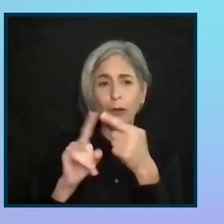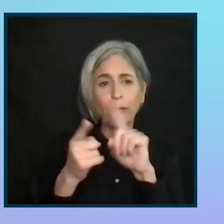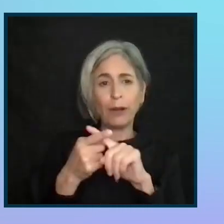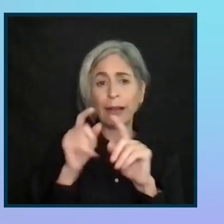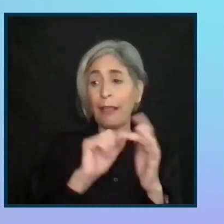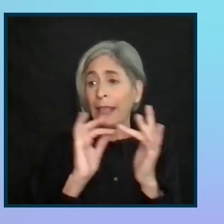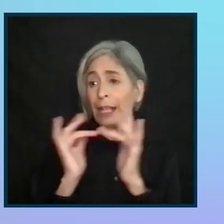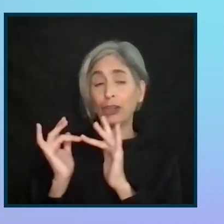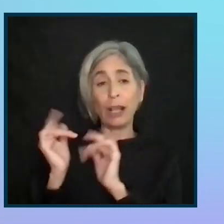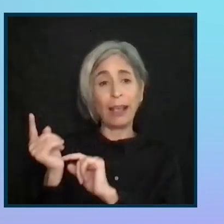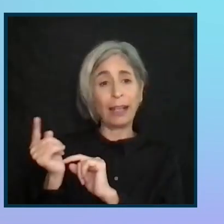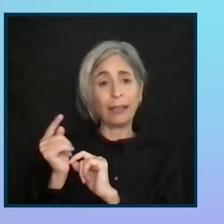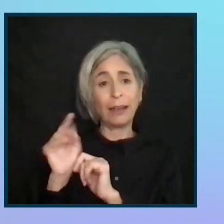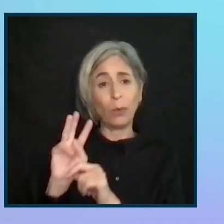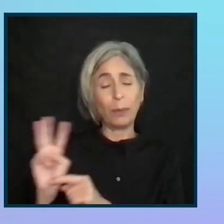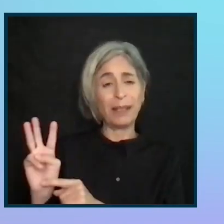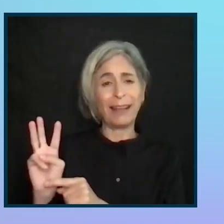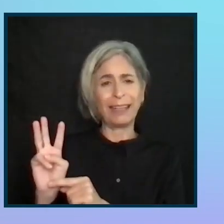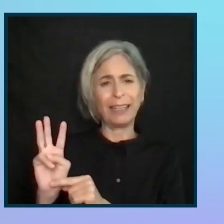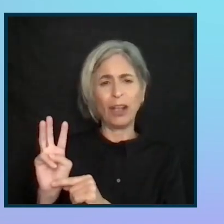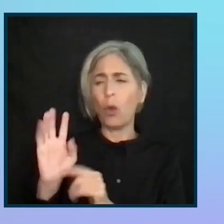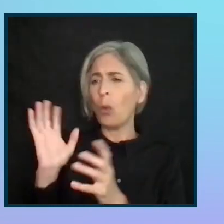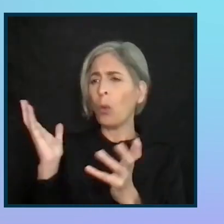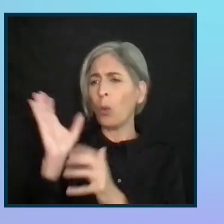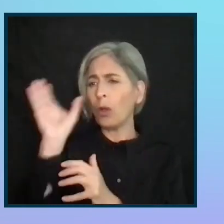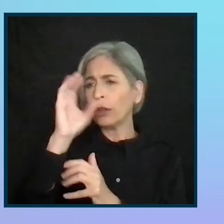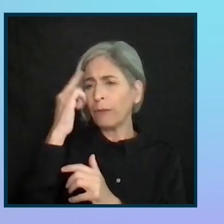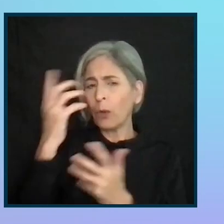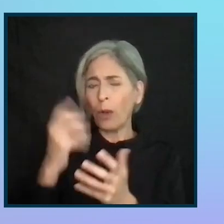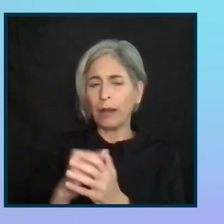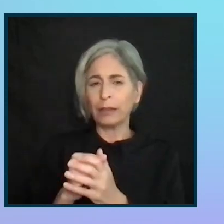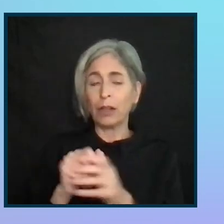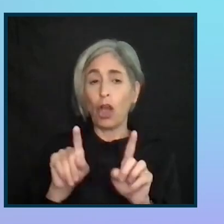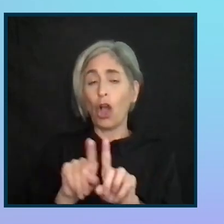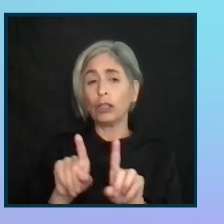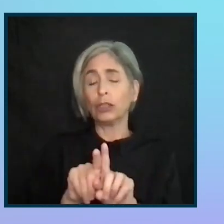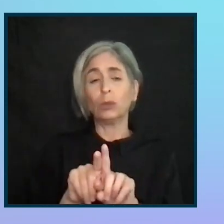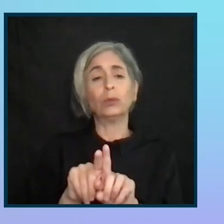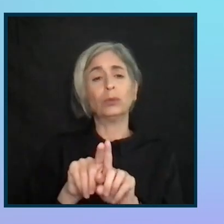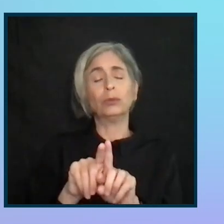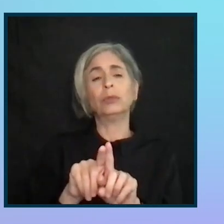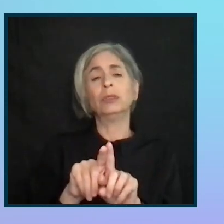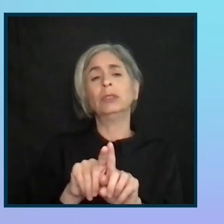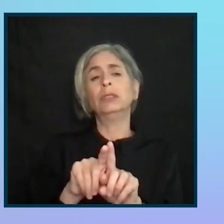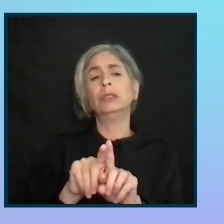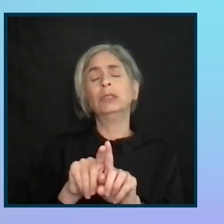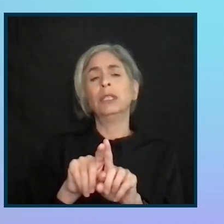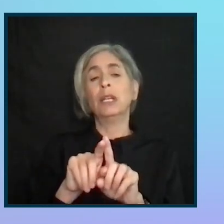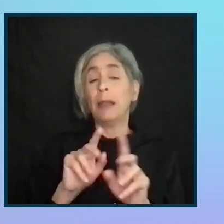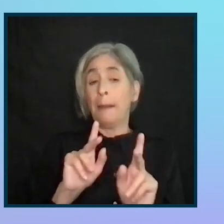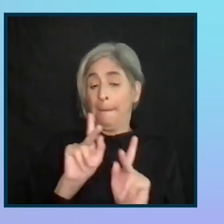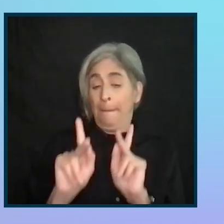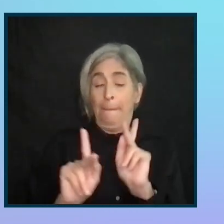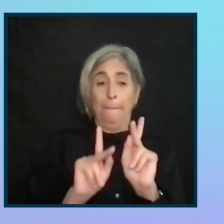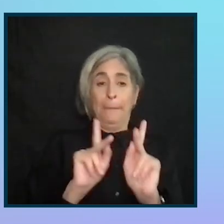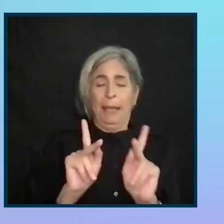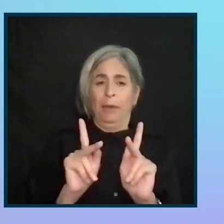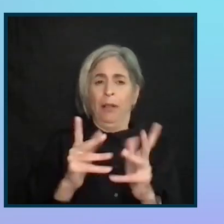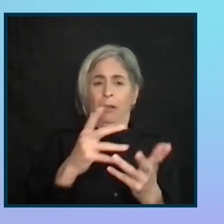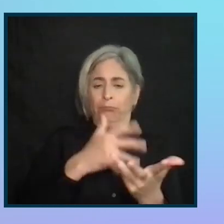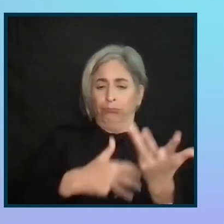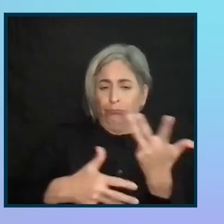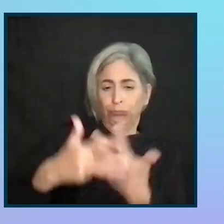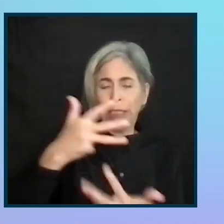internet, what sorts of things should we be looking for? The other side of that question, I think, was about getting people, know, that mixture of